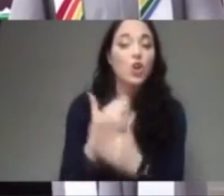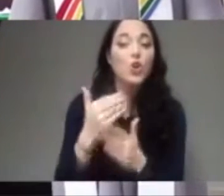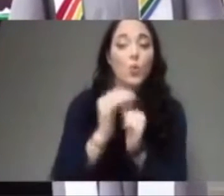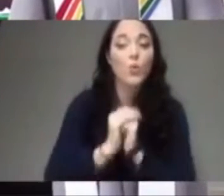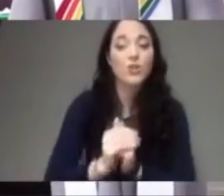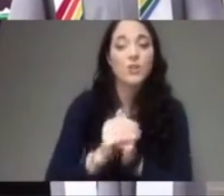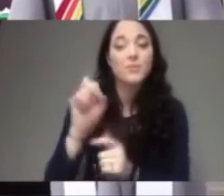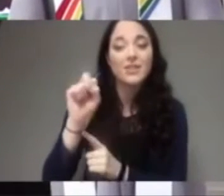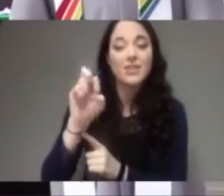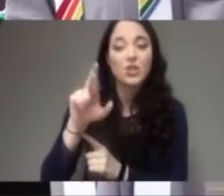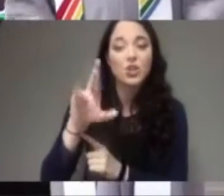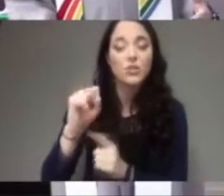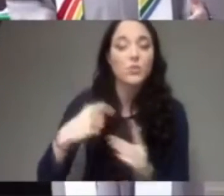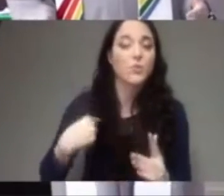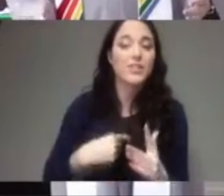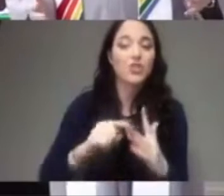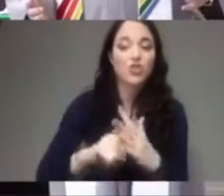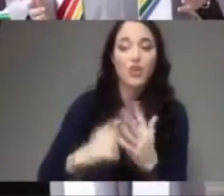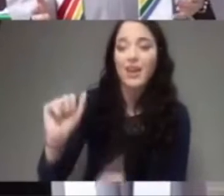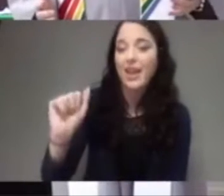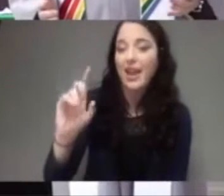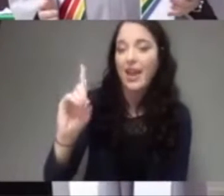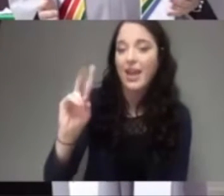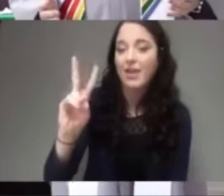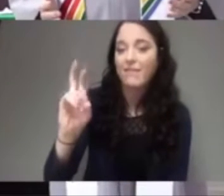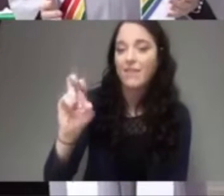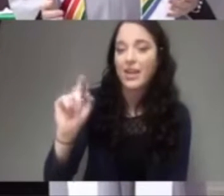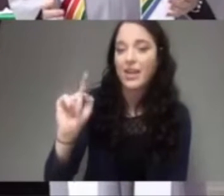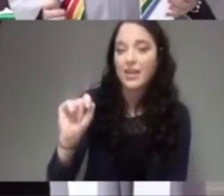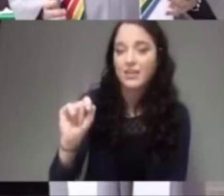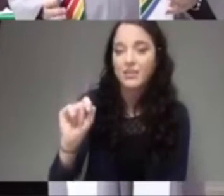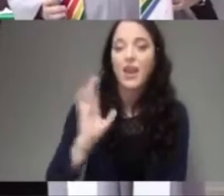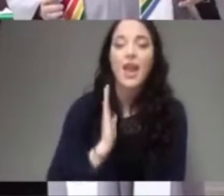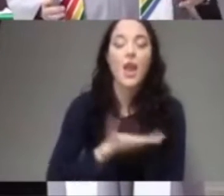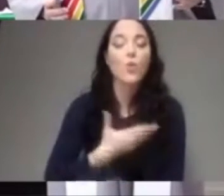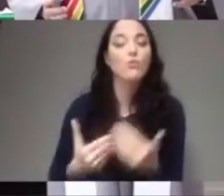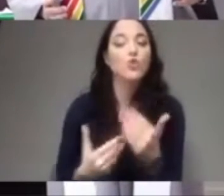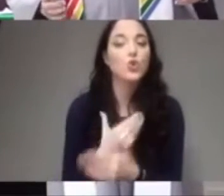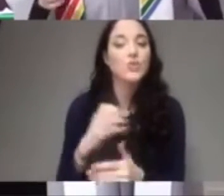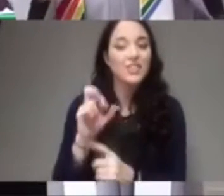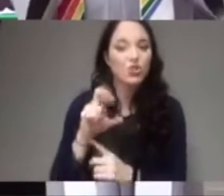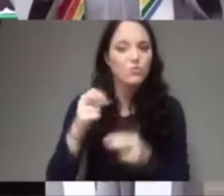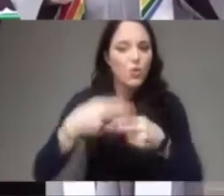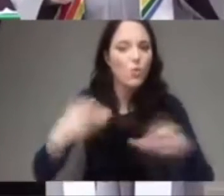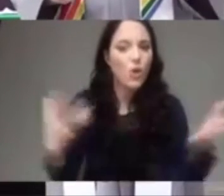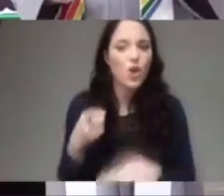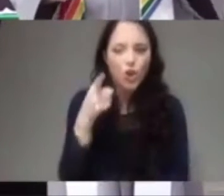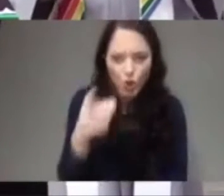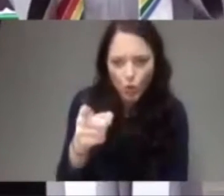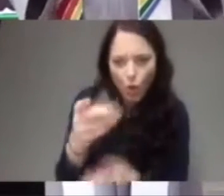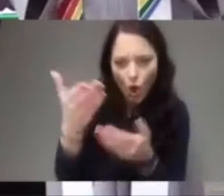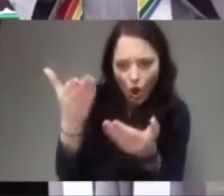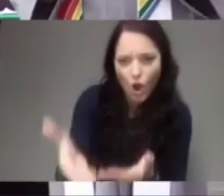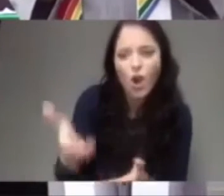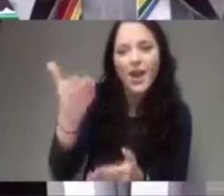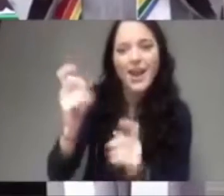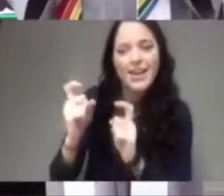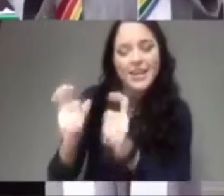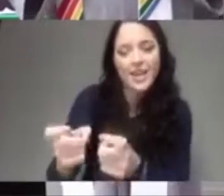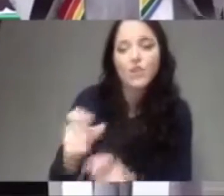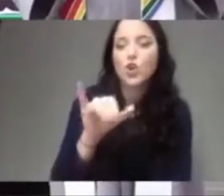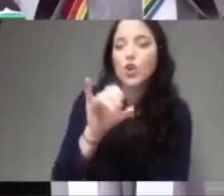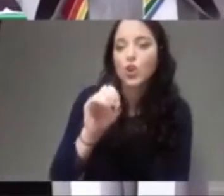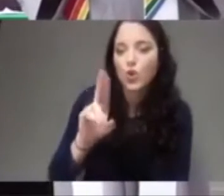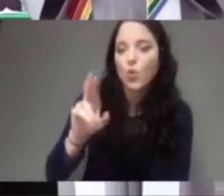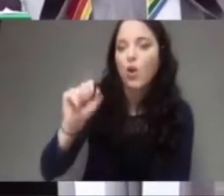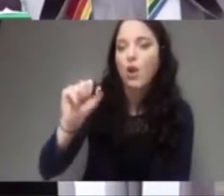Our new series is You Are a Gift. We want you to know that you are worthy, that you are loved, that